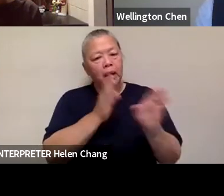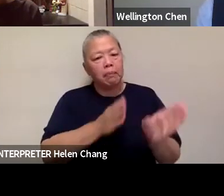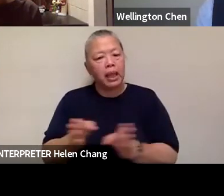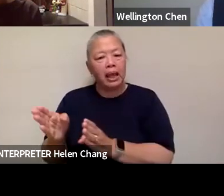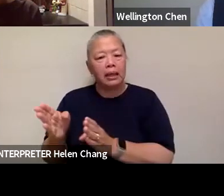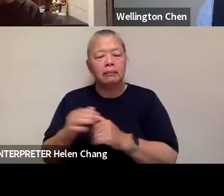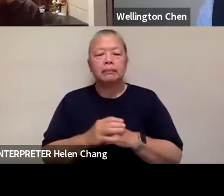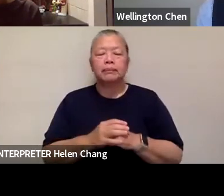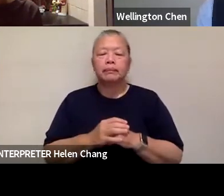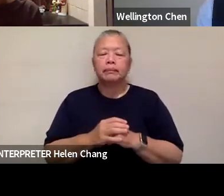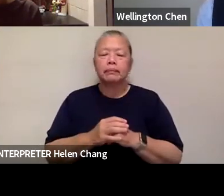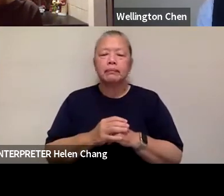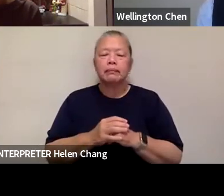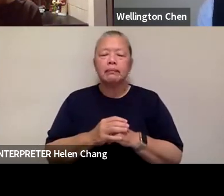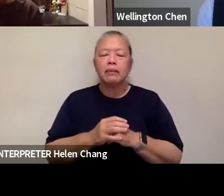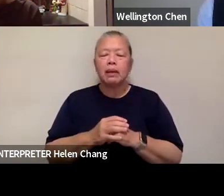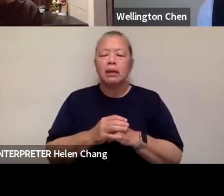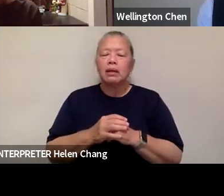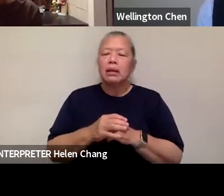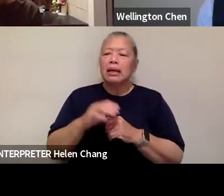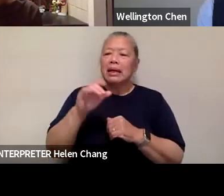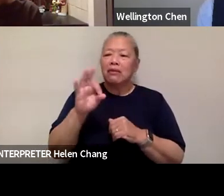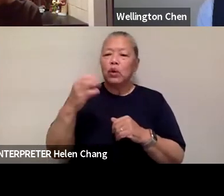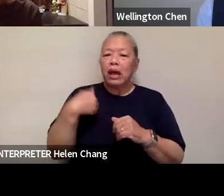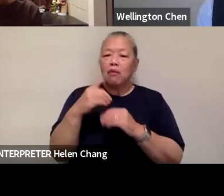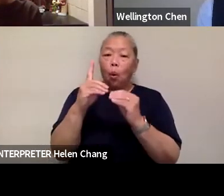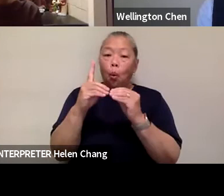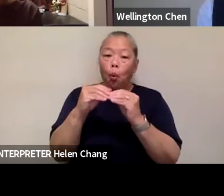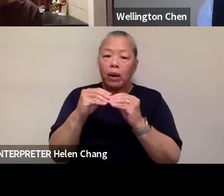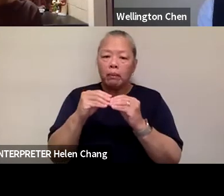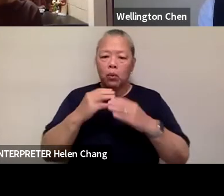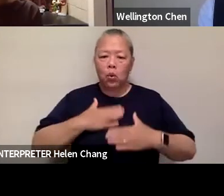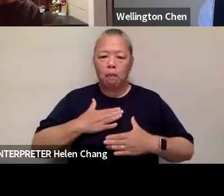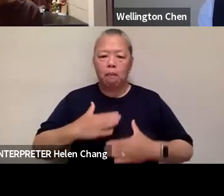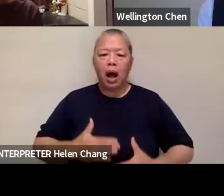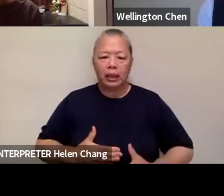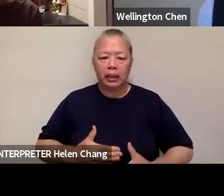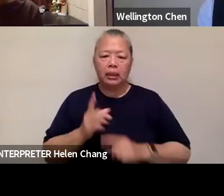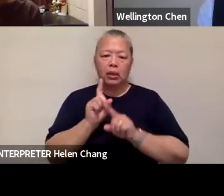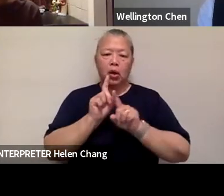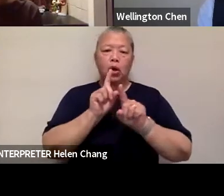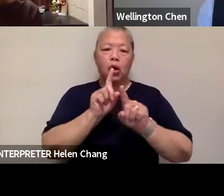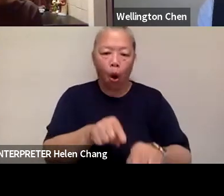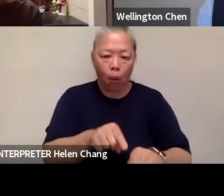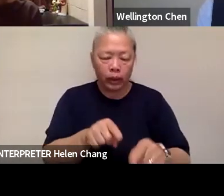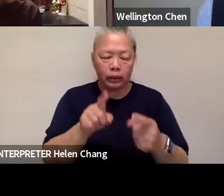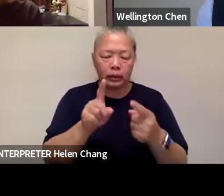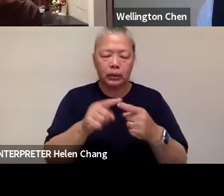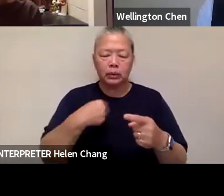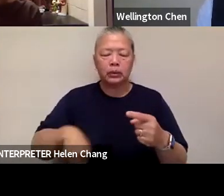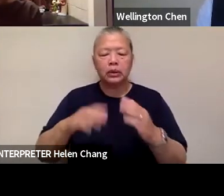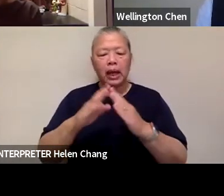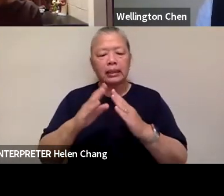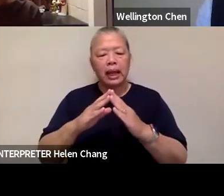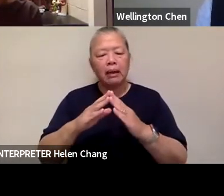your mere presence of even one extra body, just the fact that you are there, lends to the aura